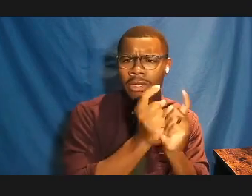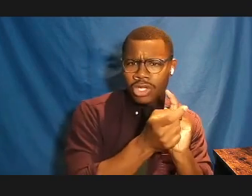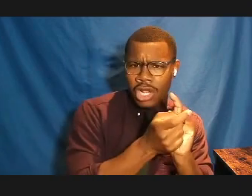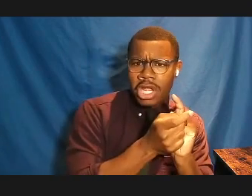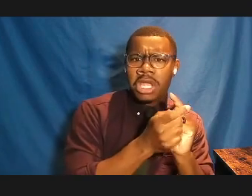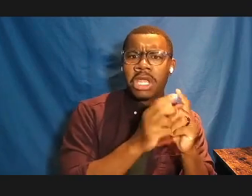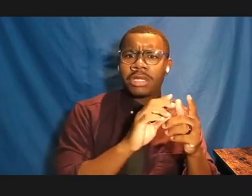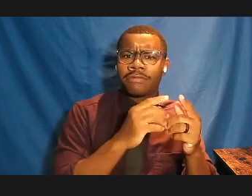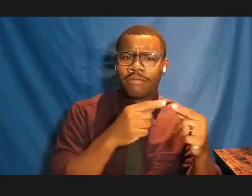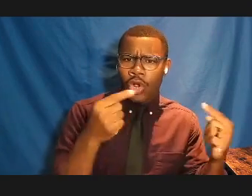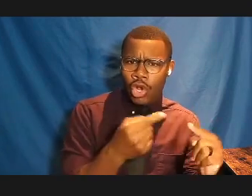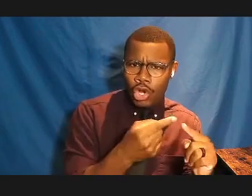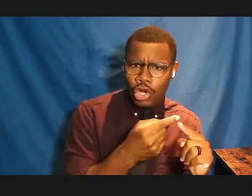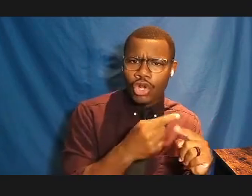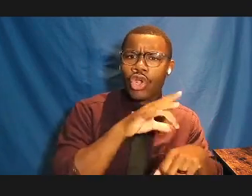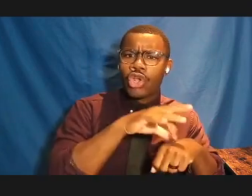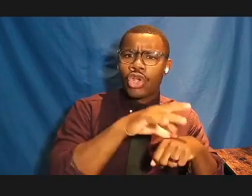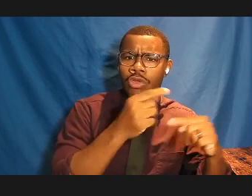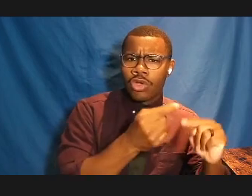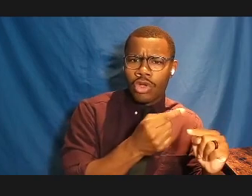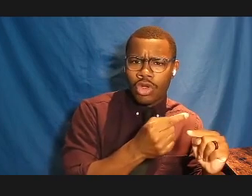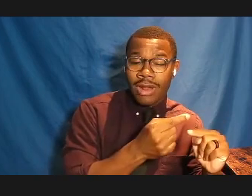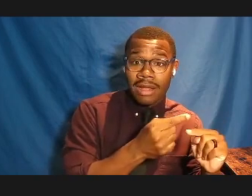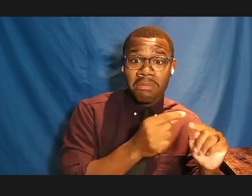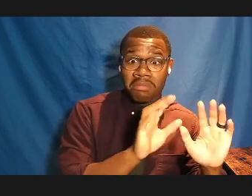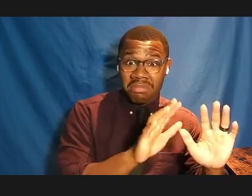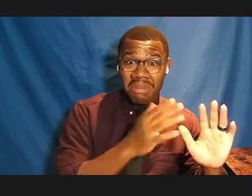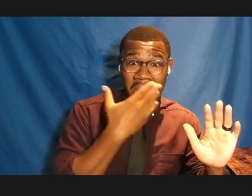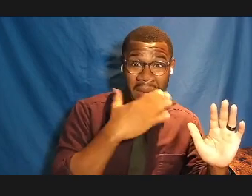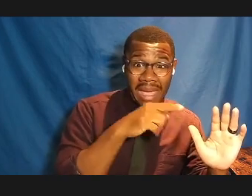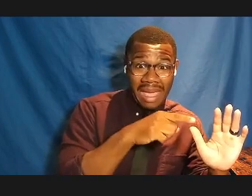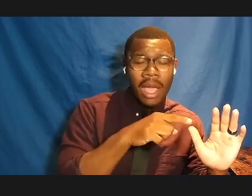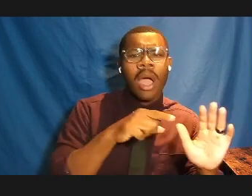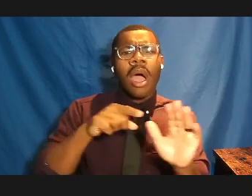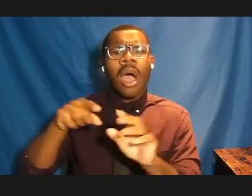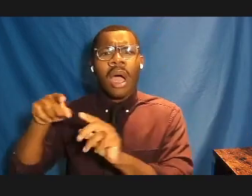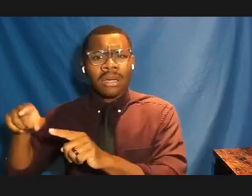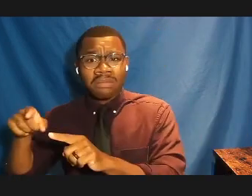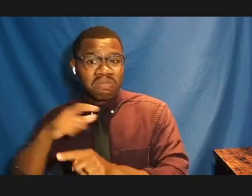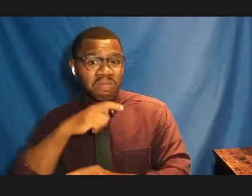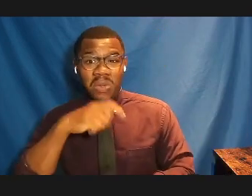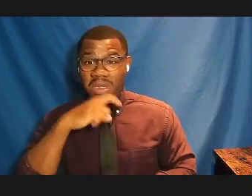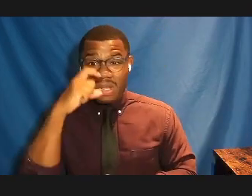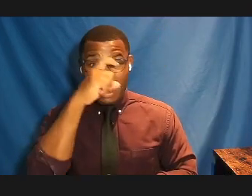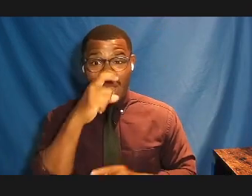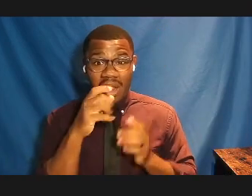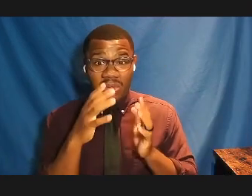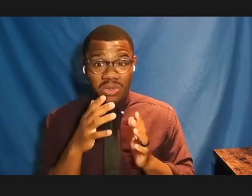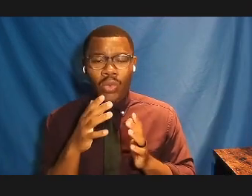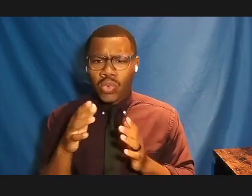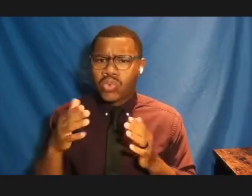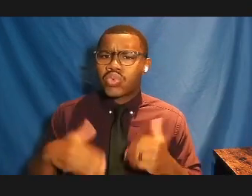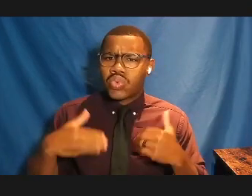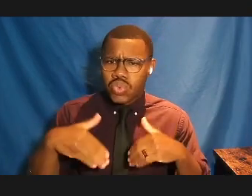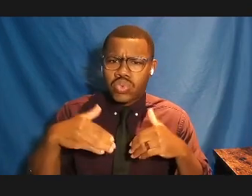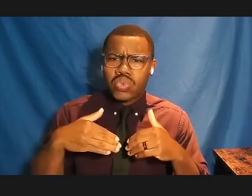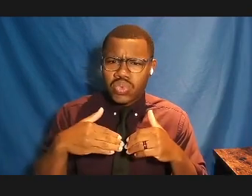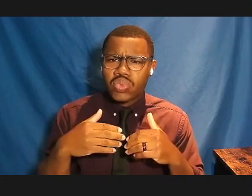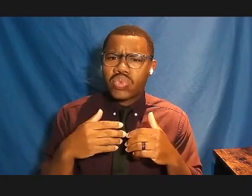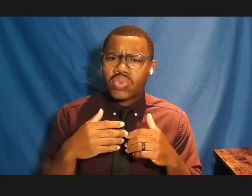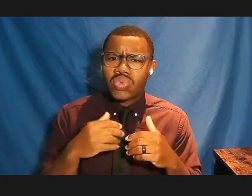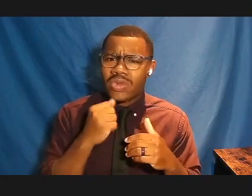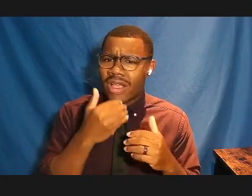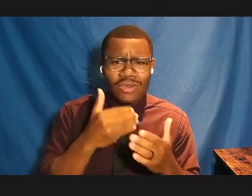Earth. And so intergenerationally, for me, I felt the responsibility to try to think